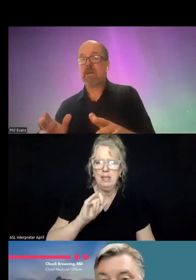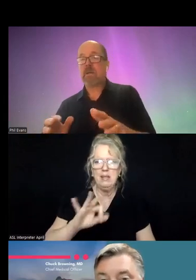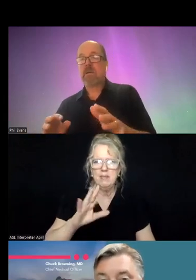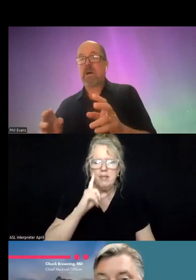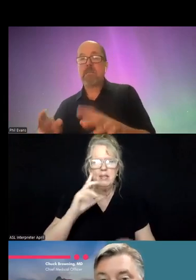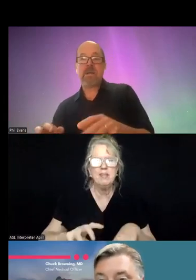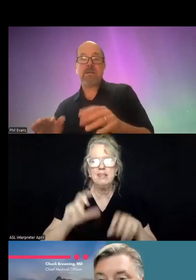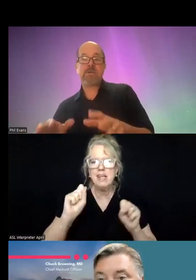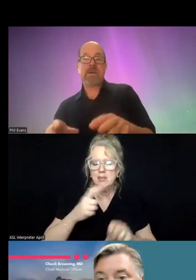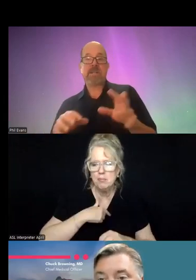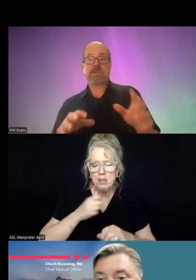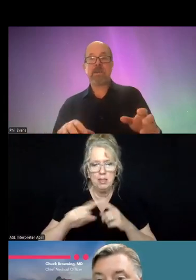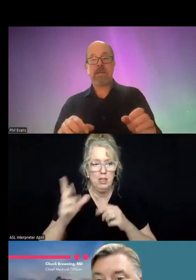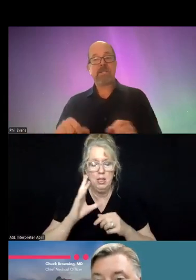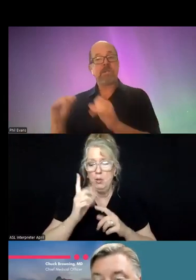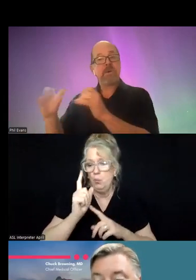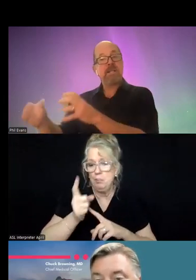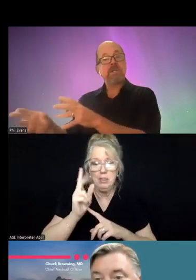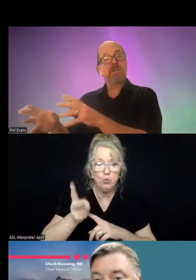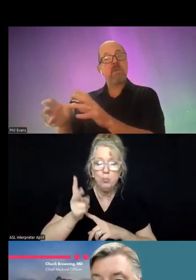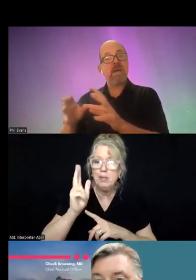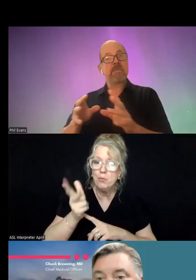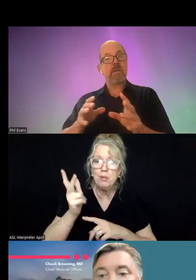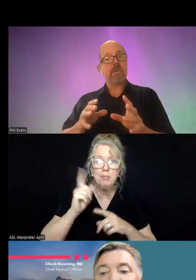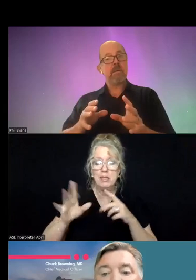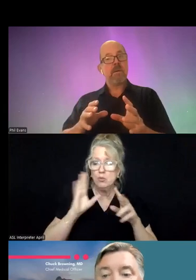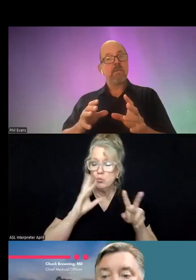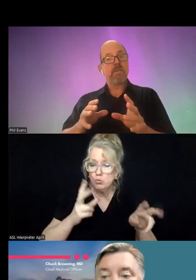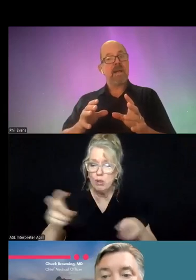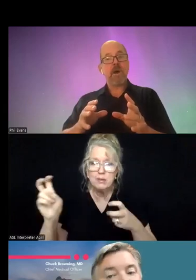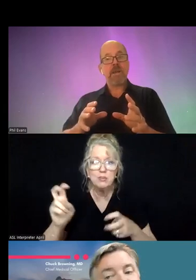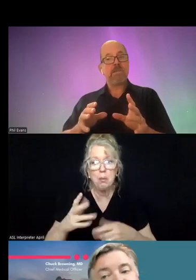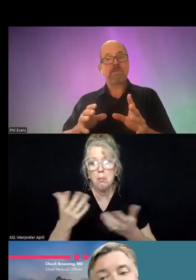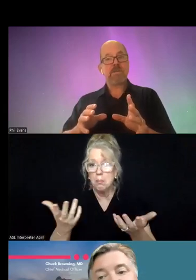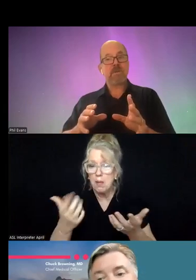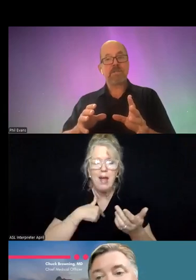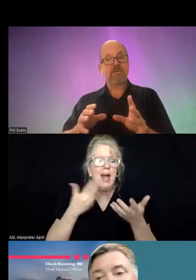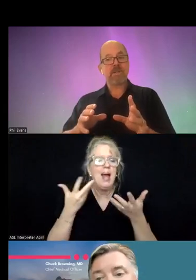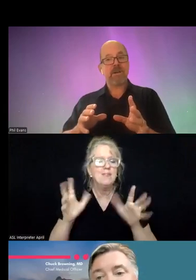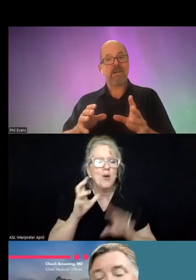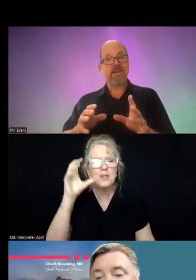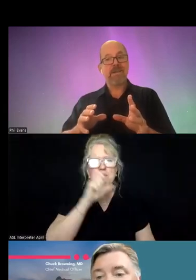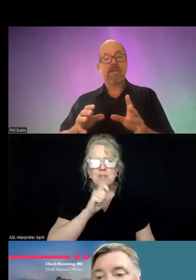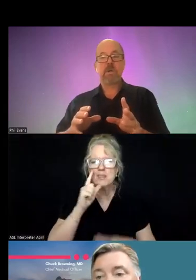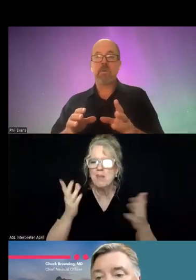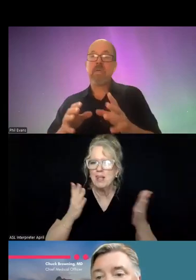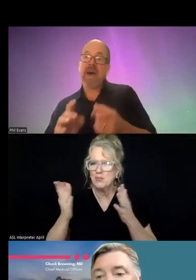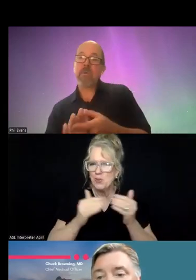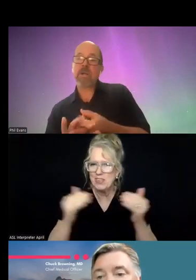takes me a minute, two minutes, three minutes to transition away from, well, then I've already missed my service level target.